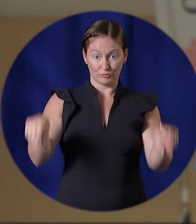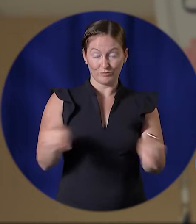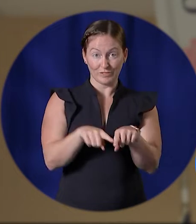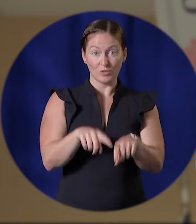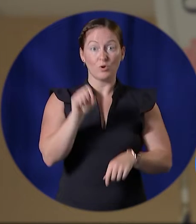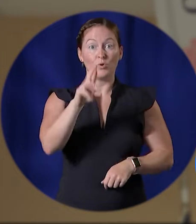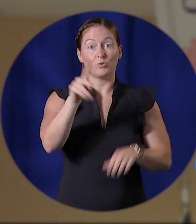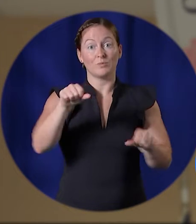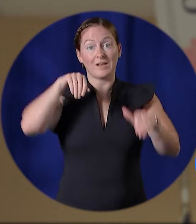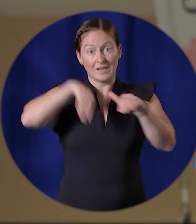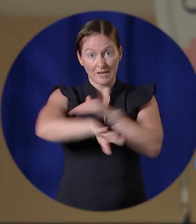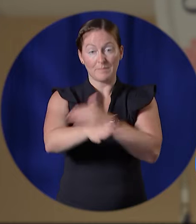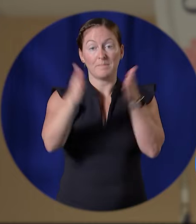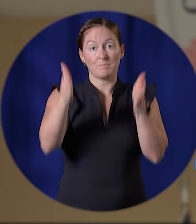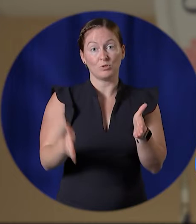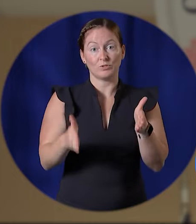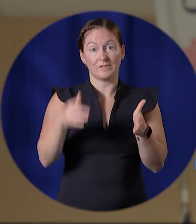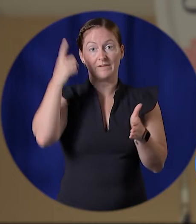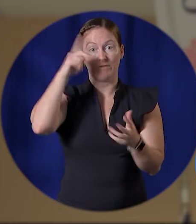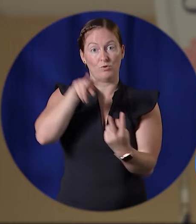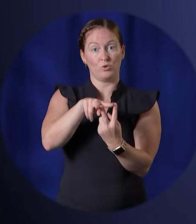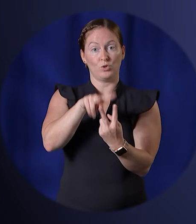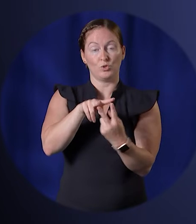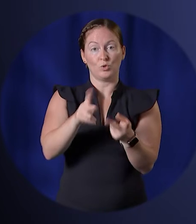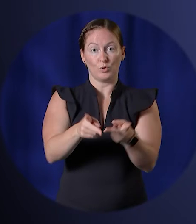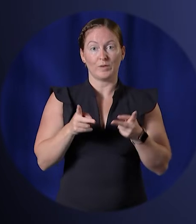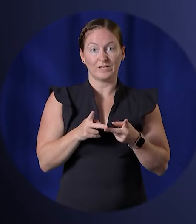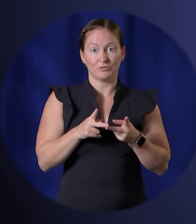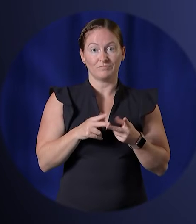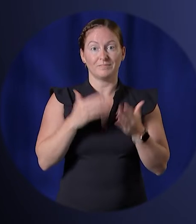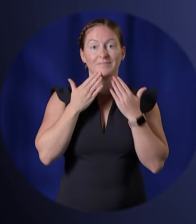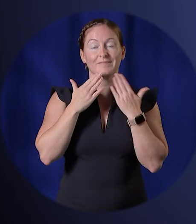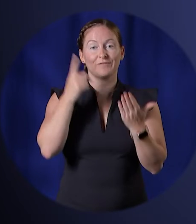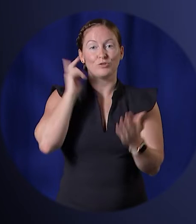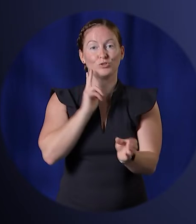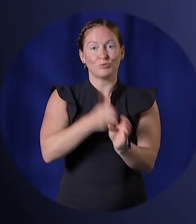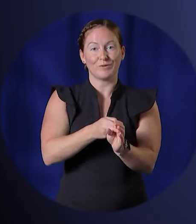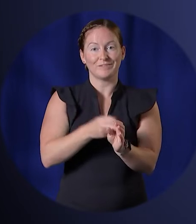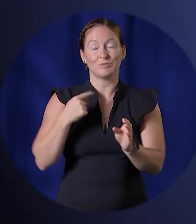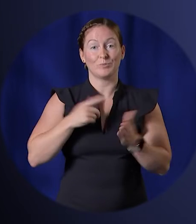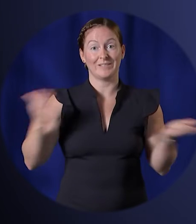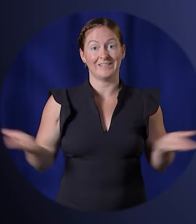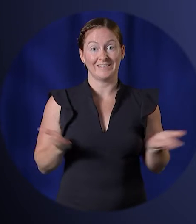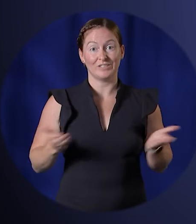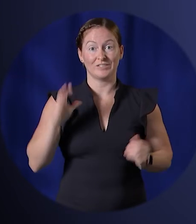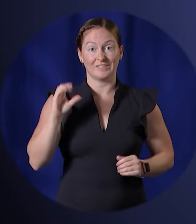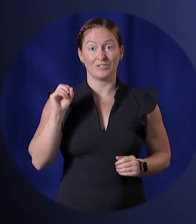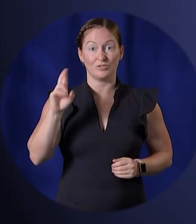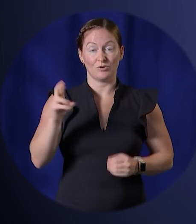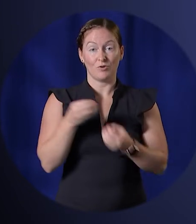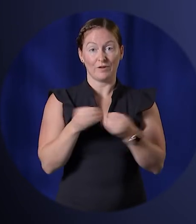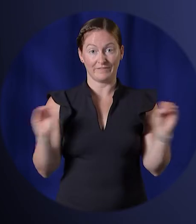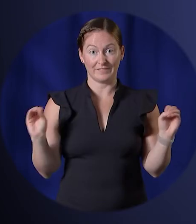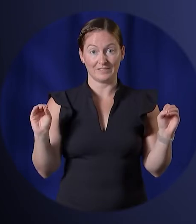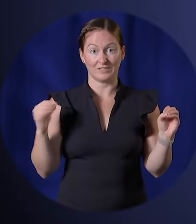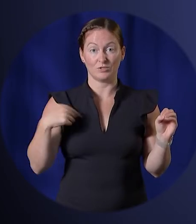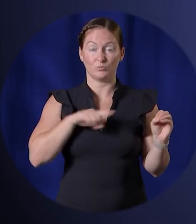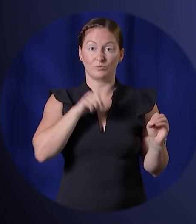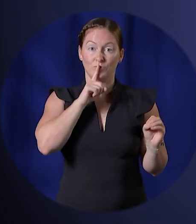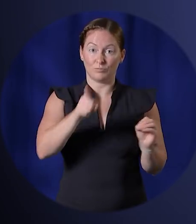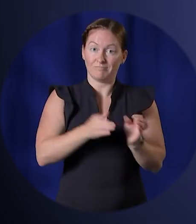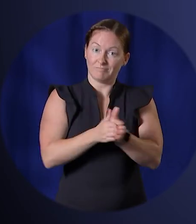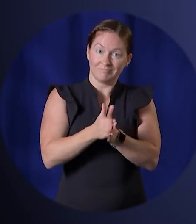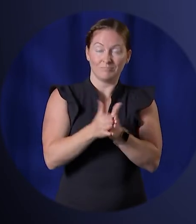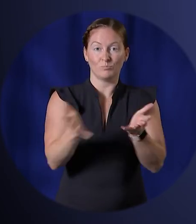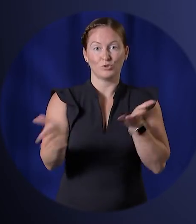to visit us in person at one of our two locations. Thank you for joining us and we at the Commissioner of the Revenues Office are dedicated to